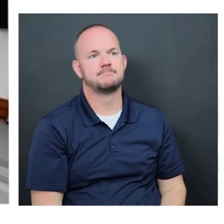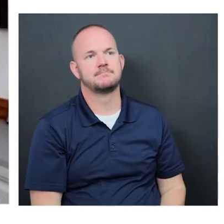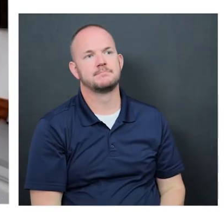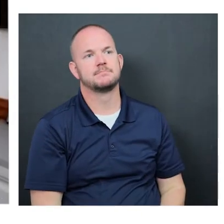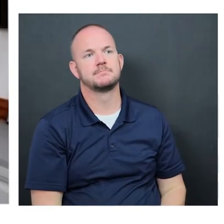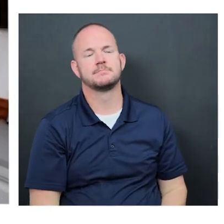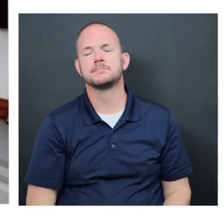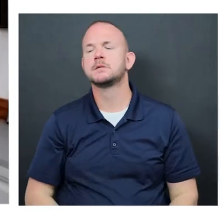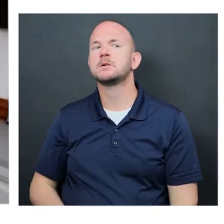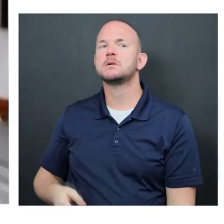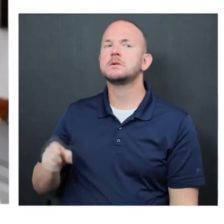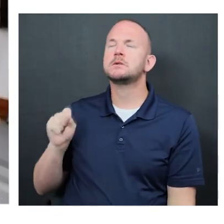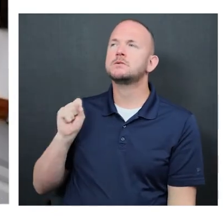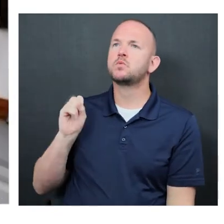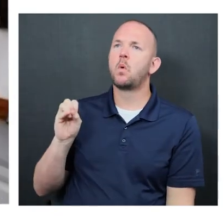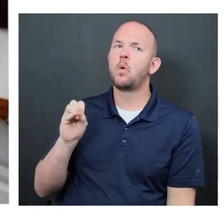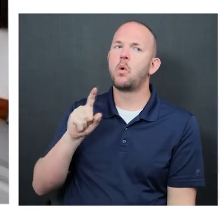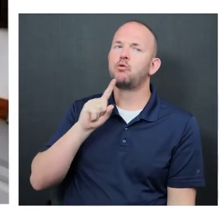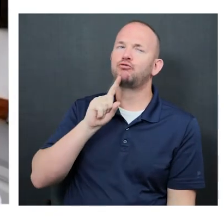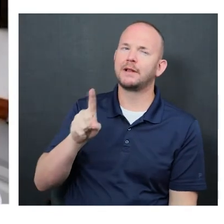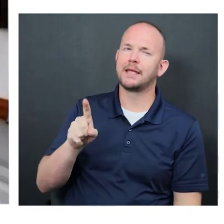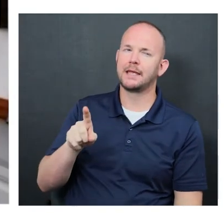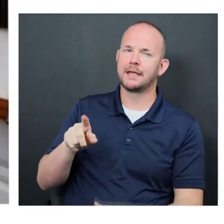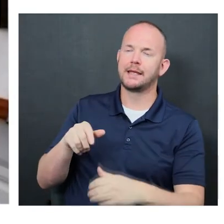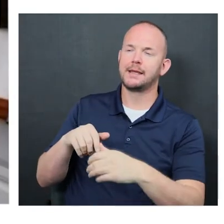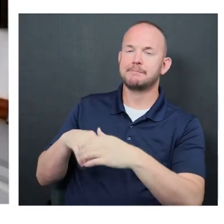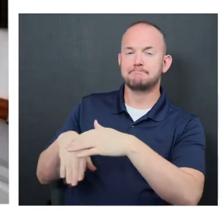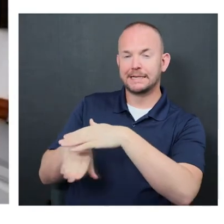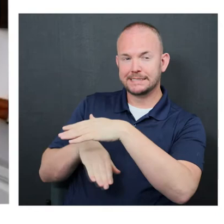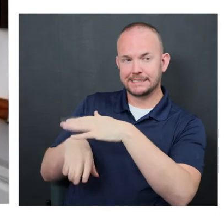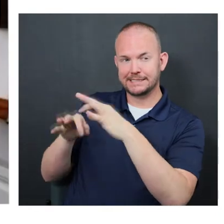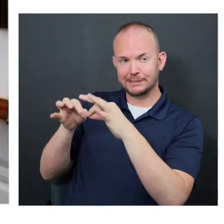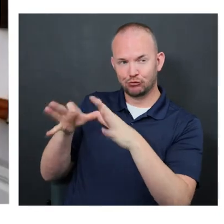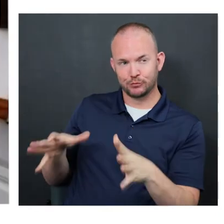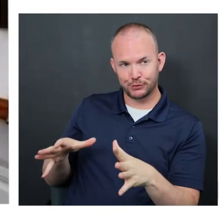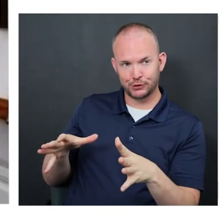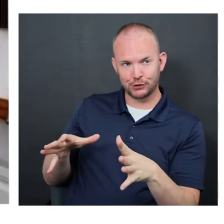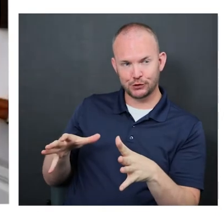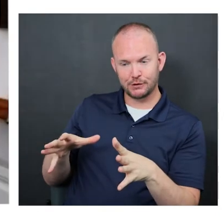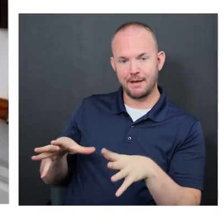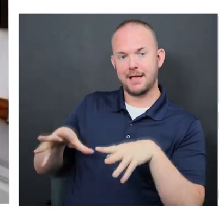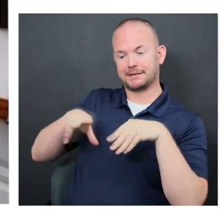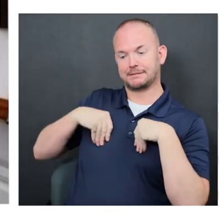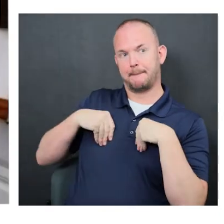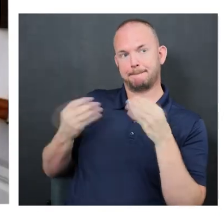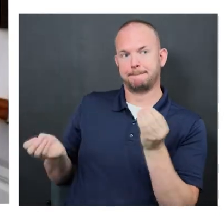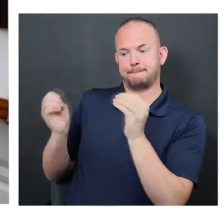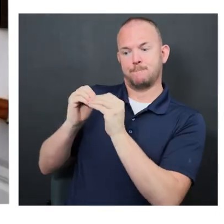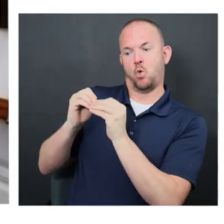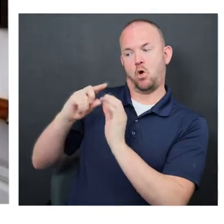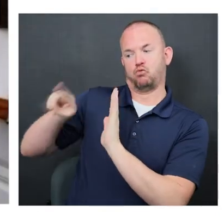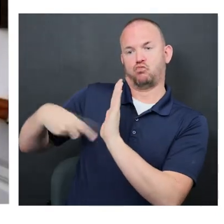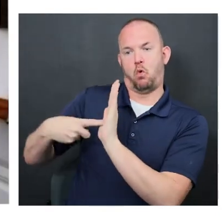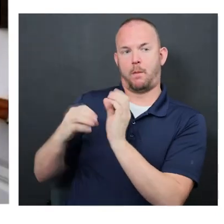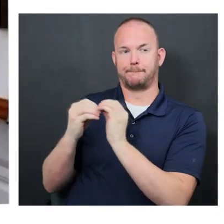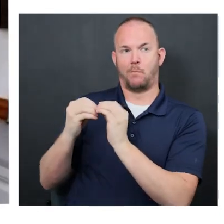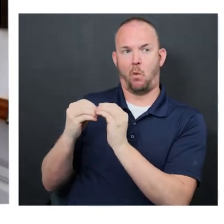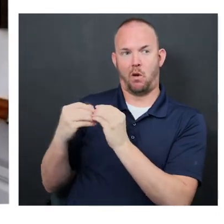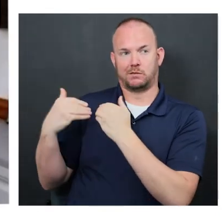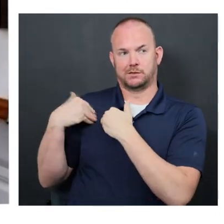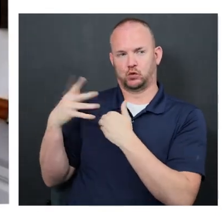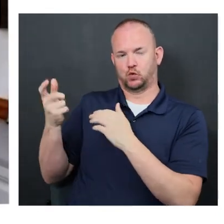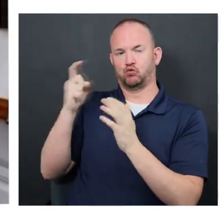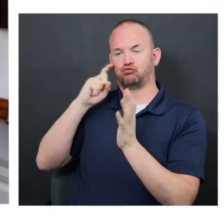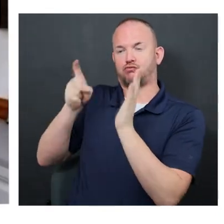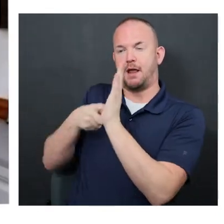Have you, so we have basically the interpreter take a bigger role or an equal role or, or